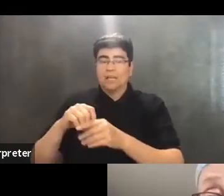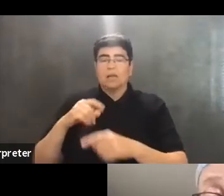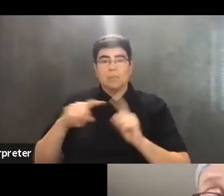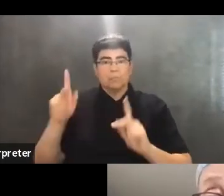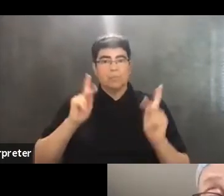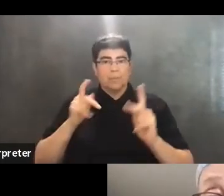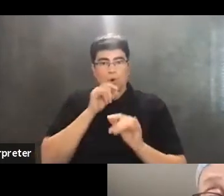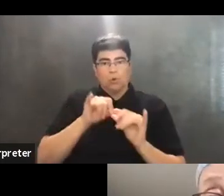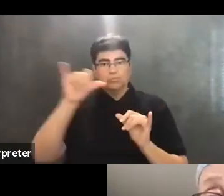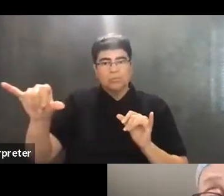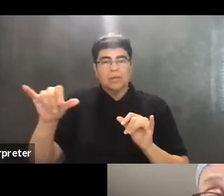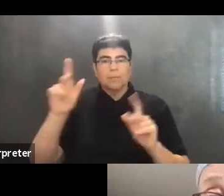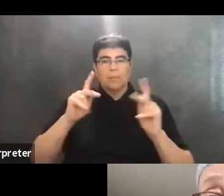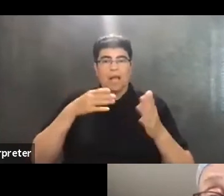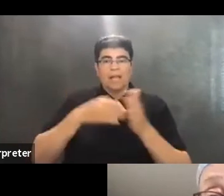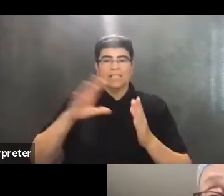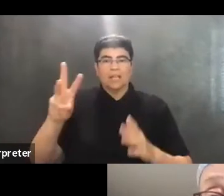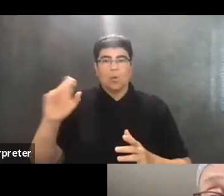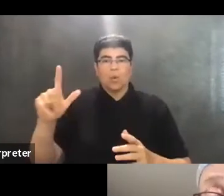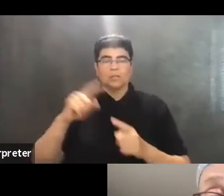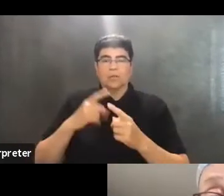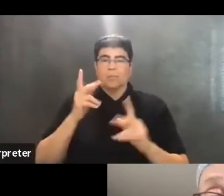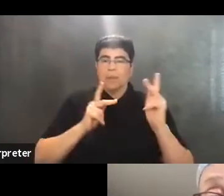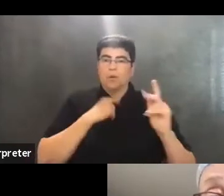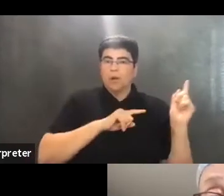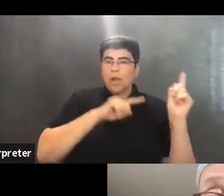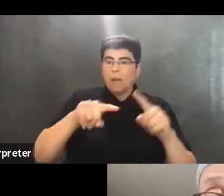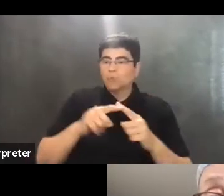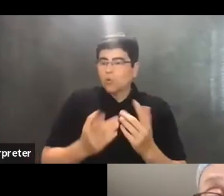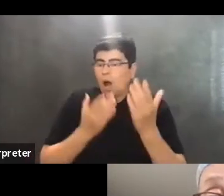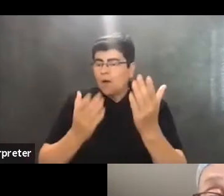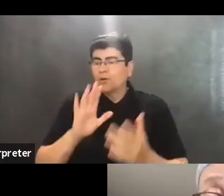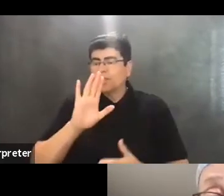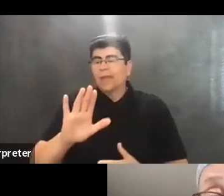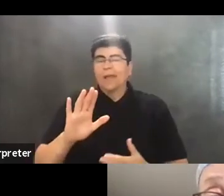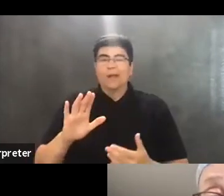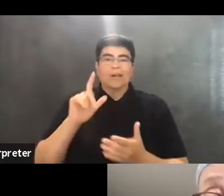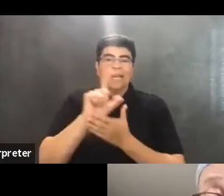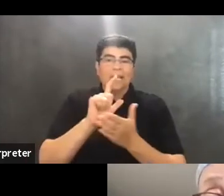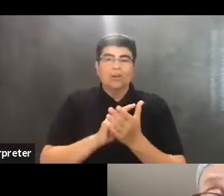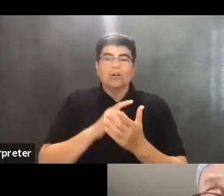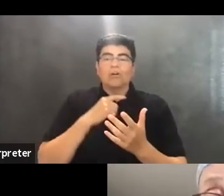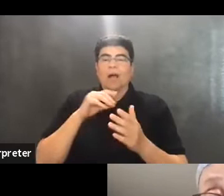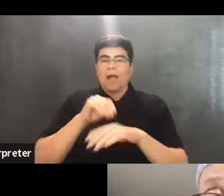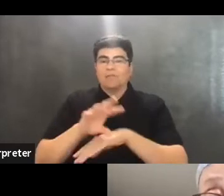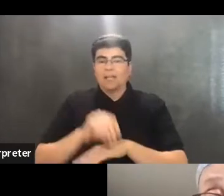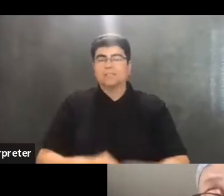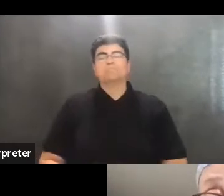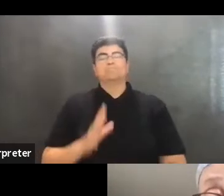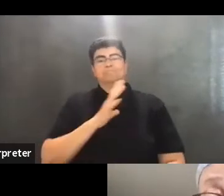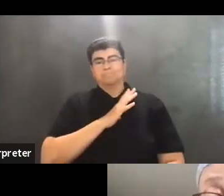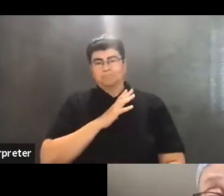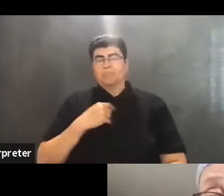their will from people who have come to offer them legal and other advice. I walked in